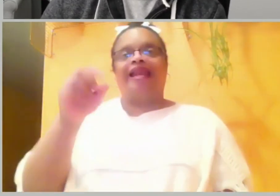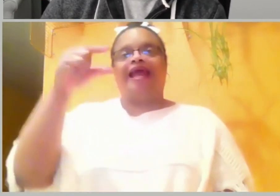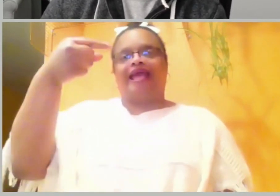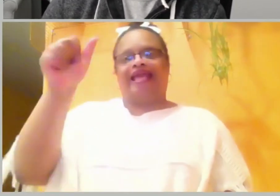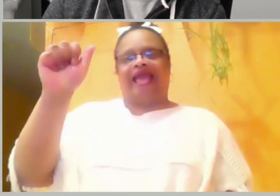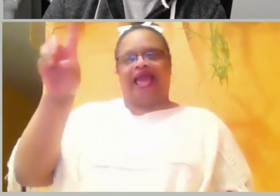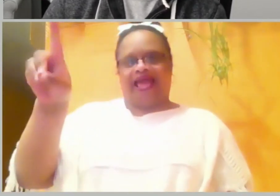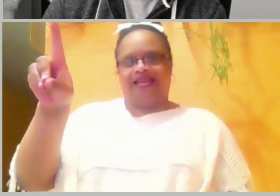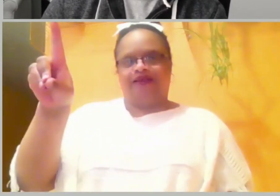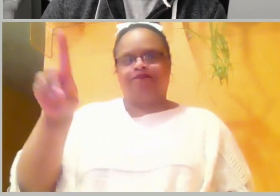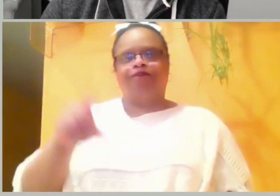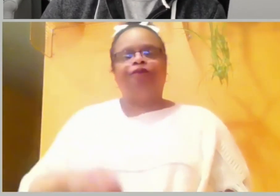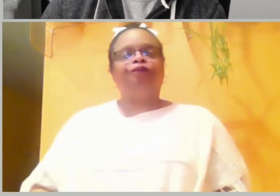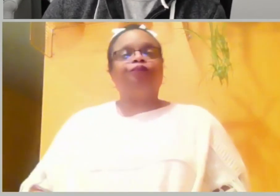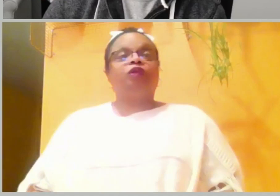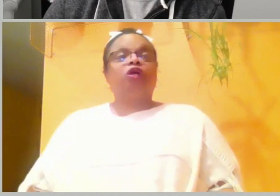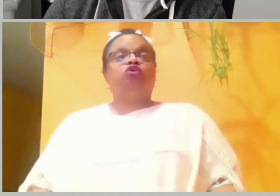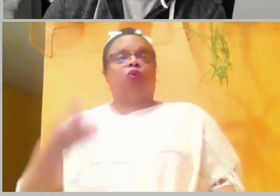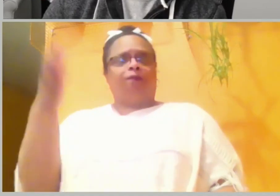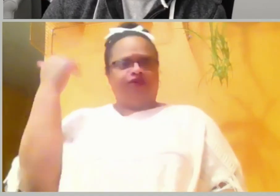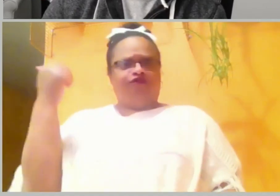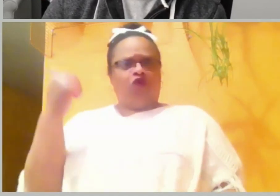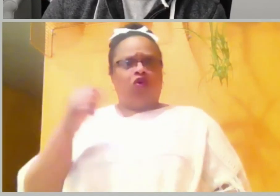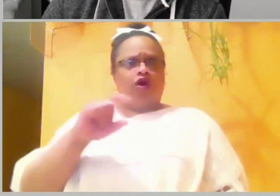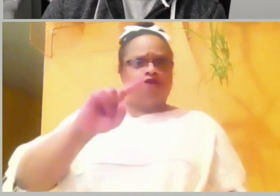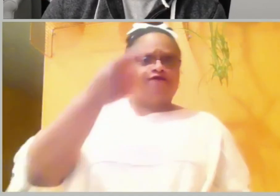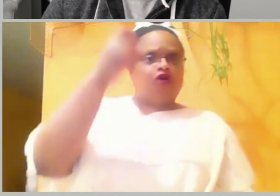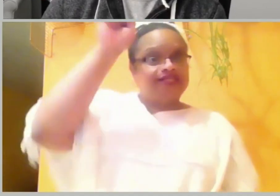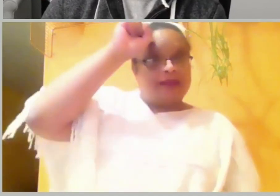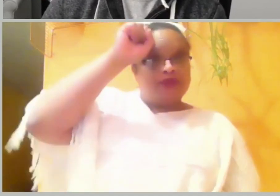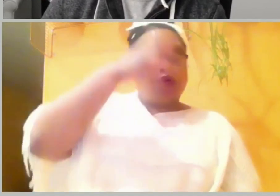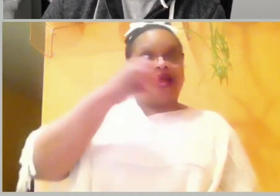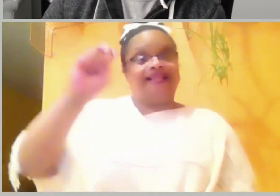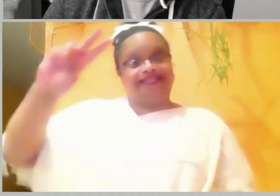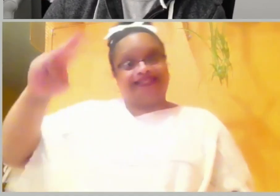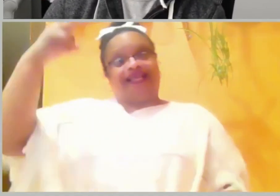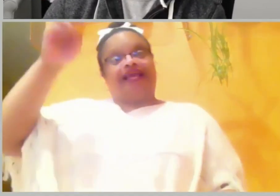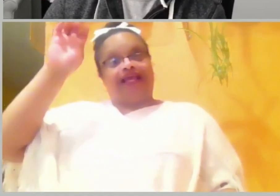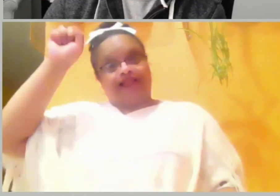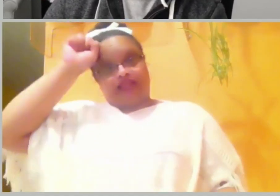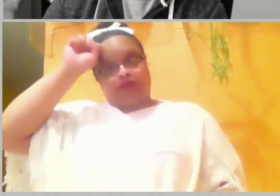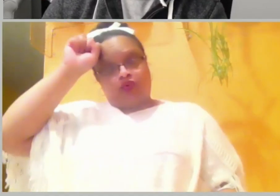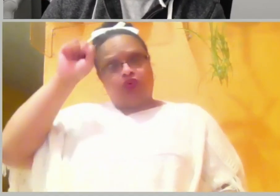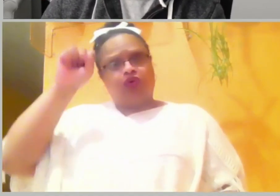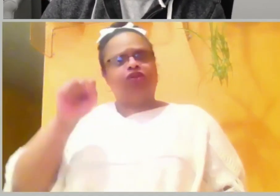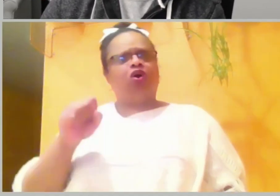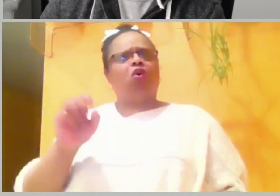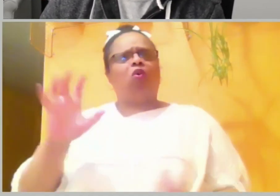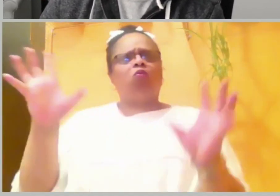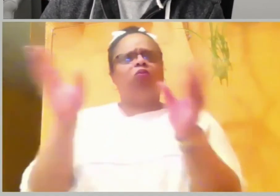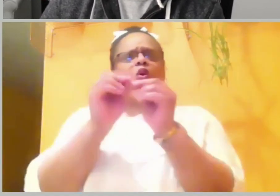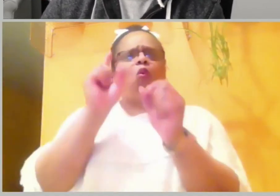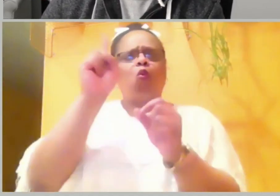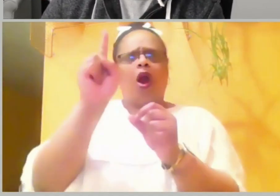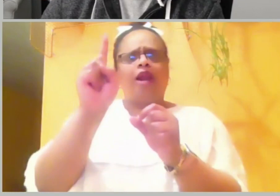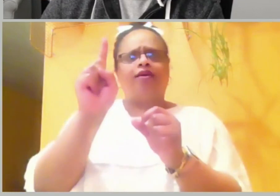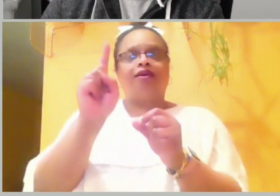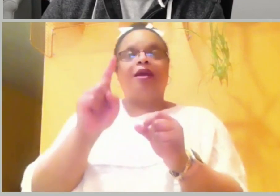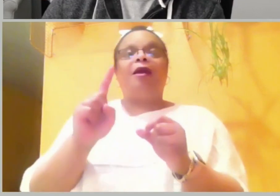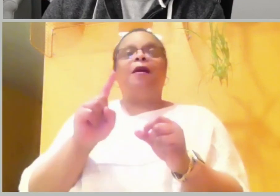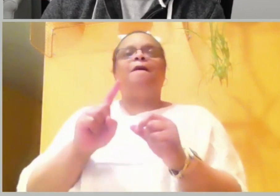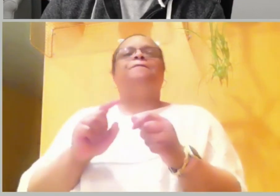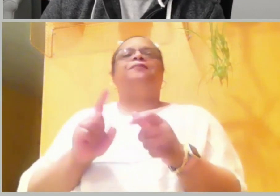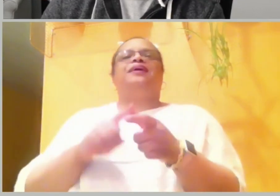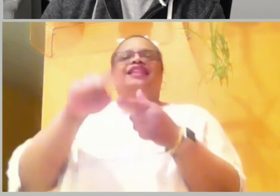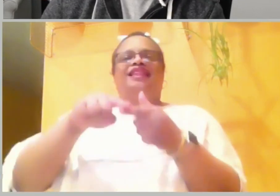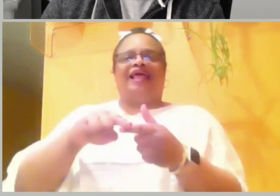and 2 Samuel were one book. But when the Old Testament was translated to Greek, the books were separated. And this translation